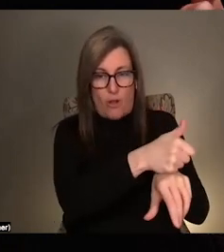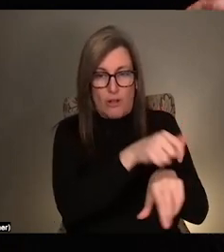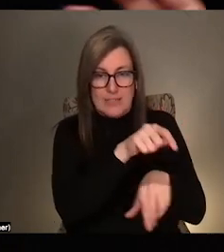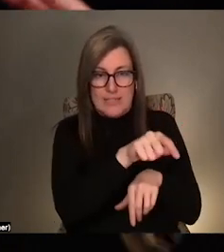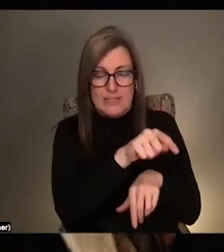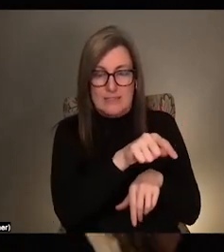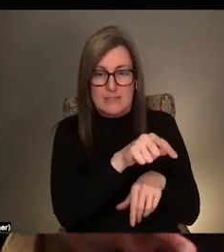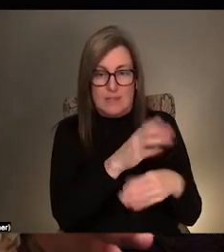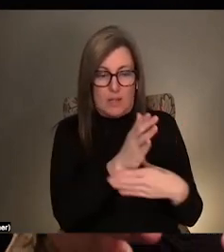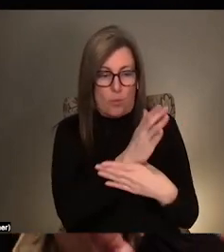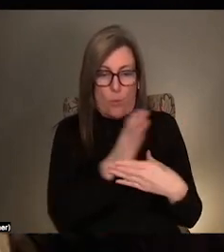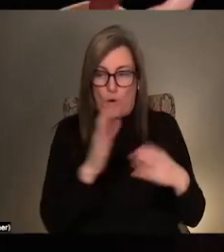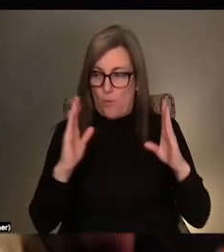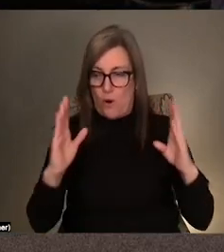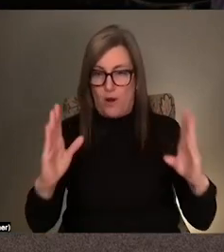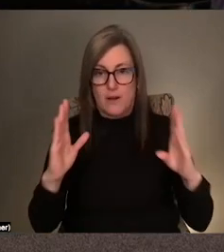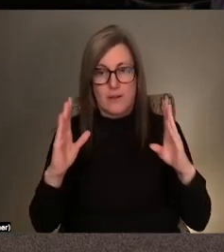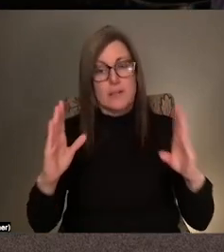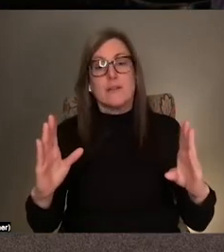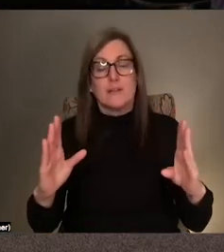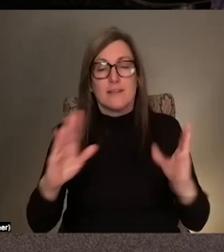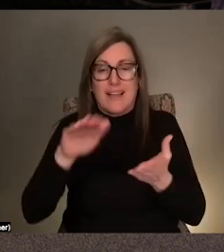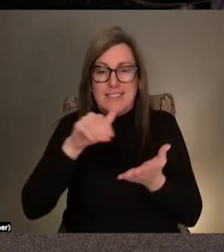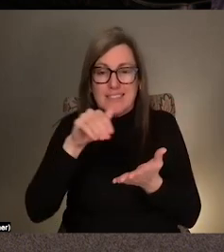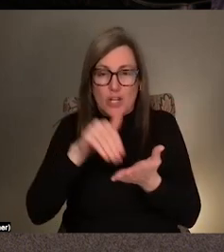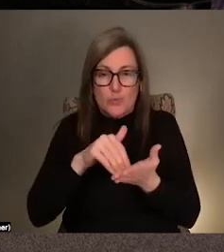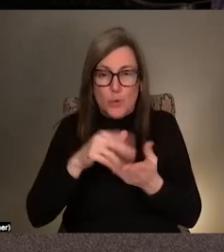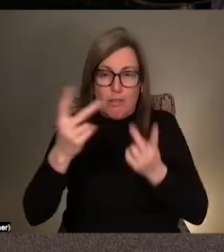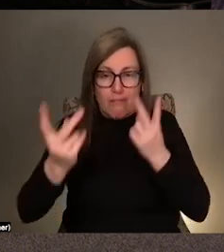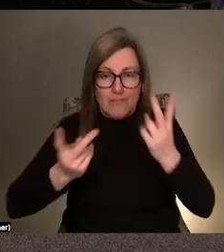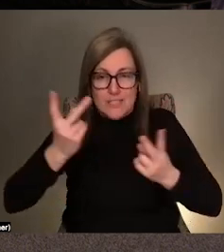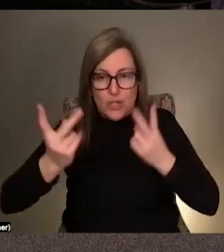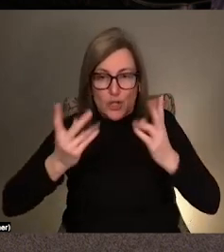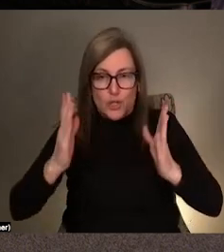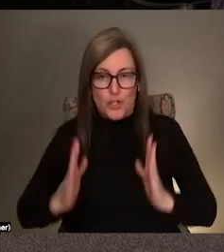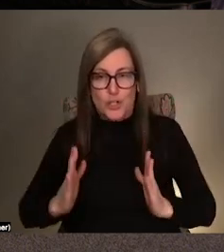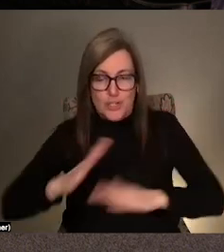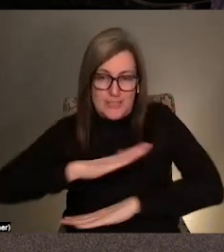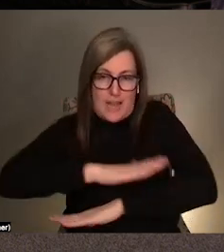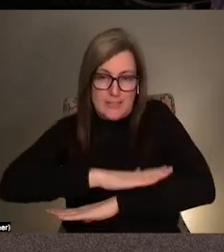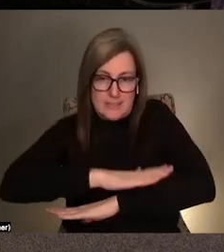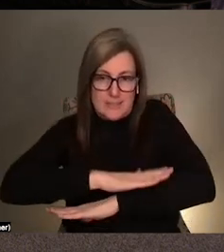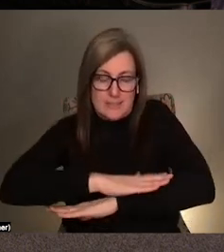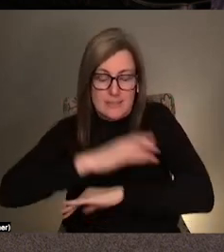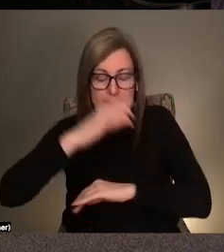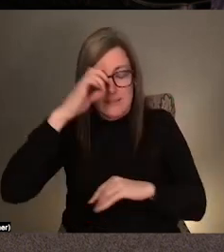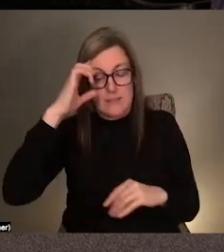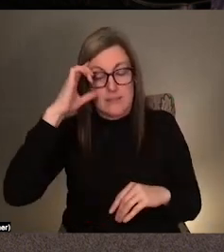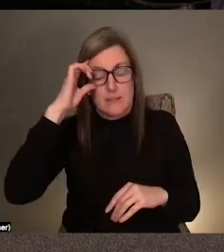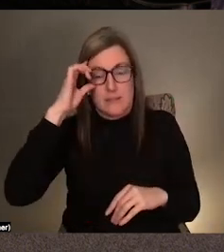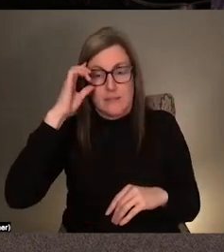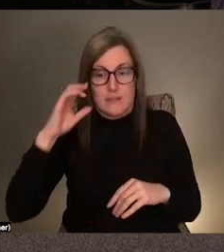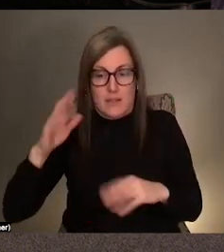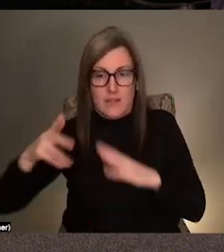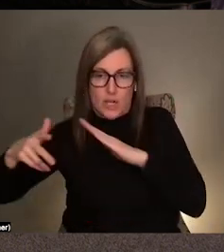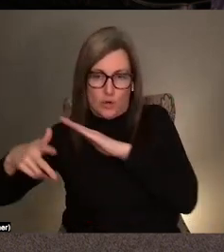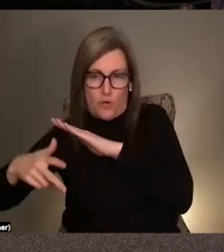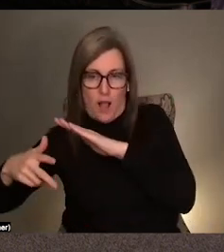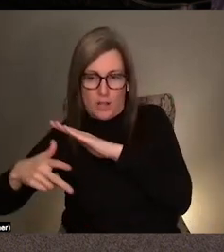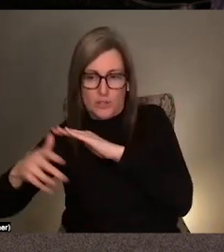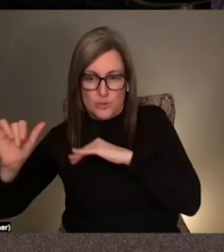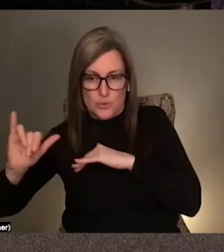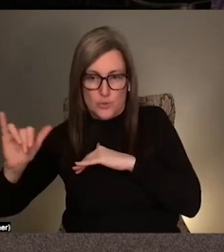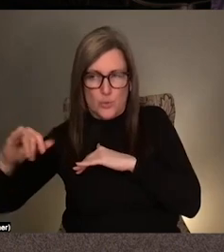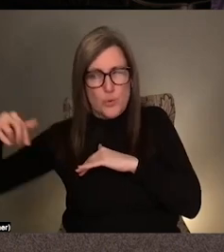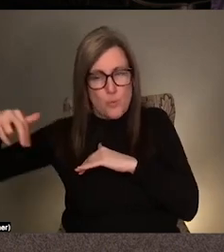between like, you know, the kind of central visitors, you know, desk and the garage that one would like walk